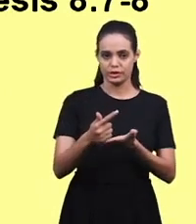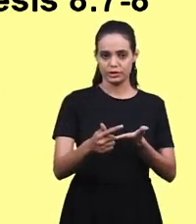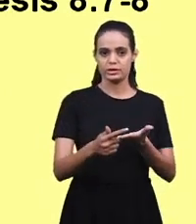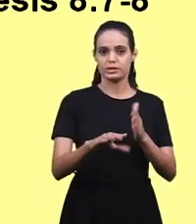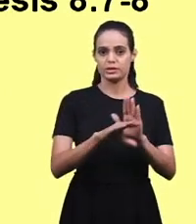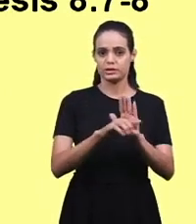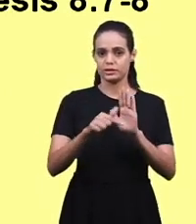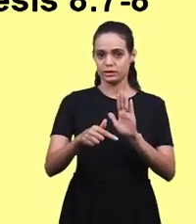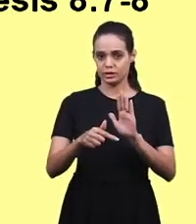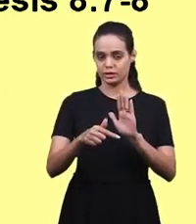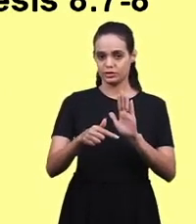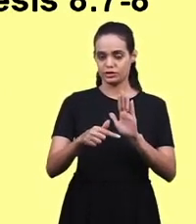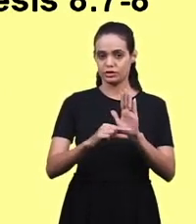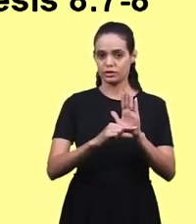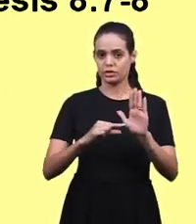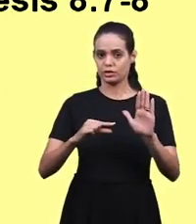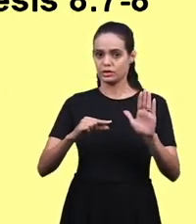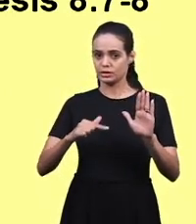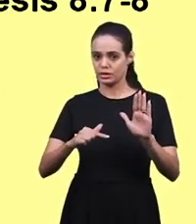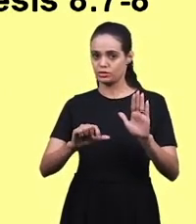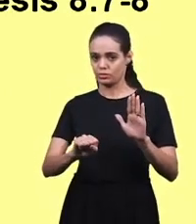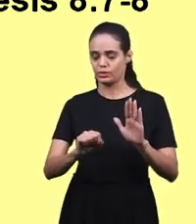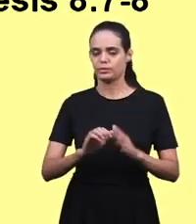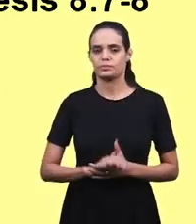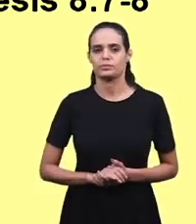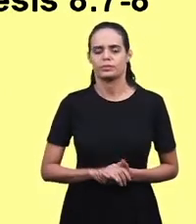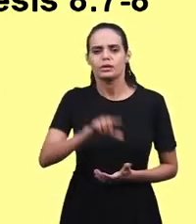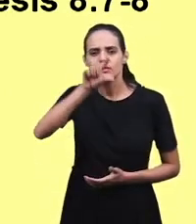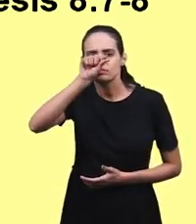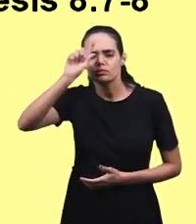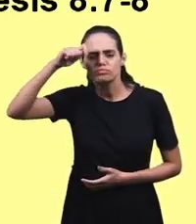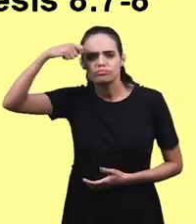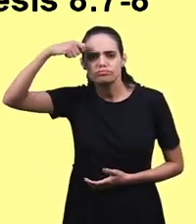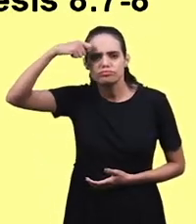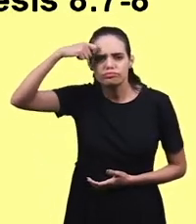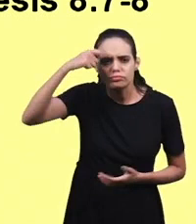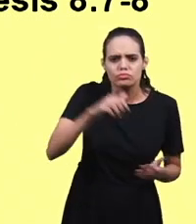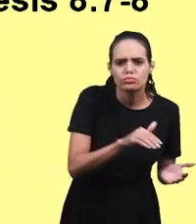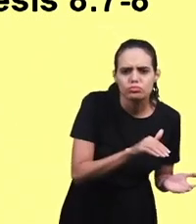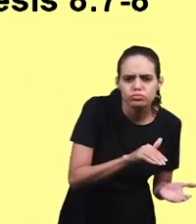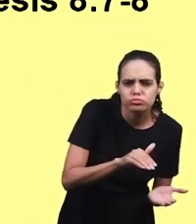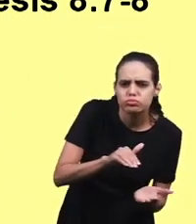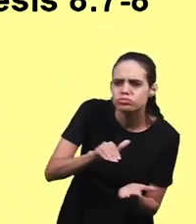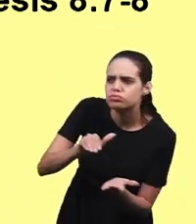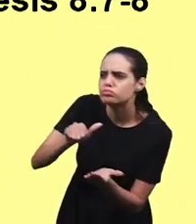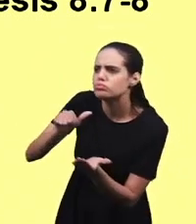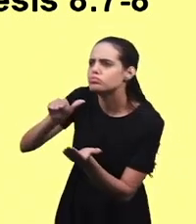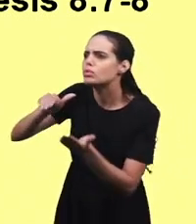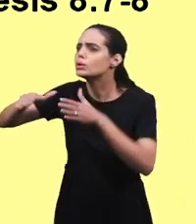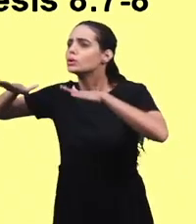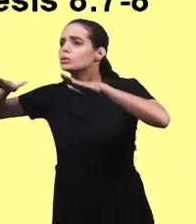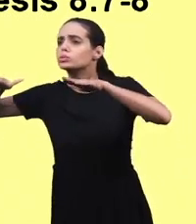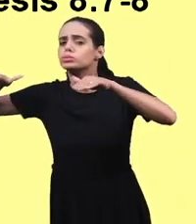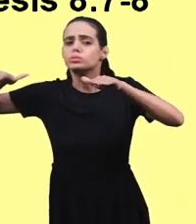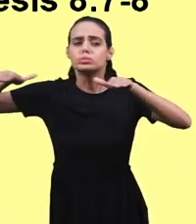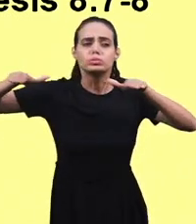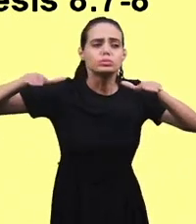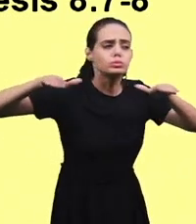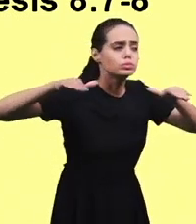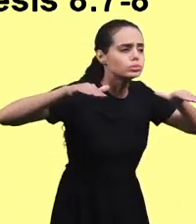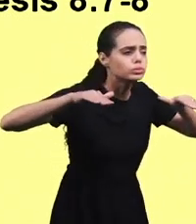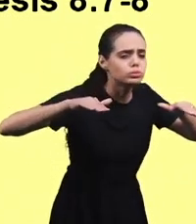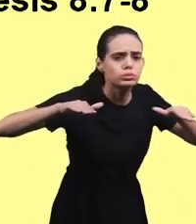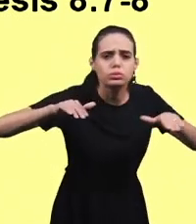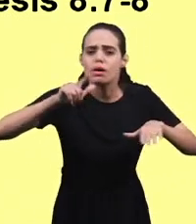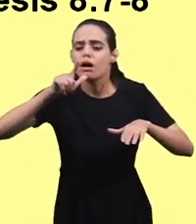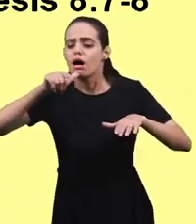8, 7 through 8. And it says, And sent out a raven, and he kept flying back